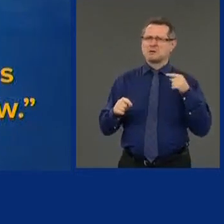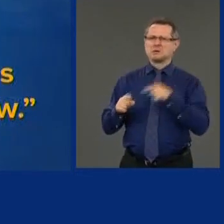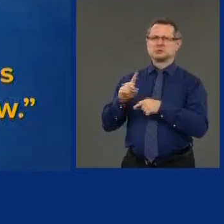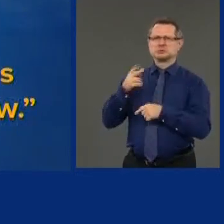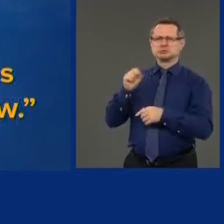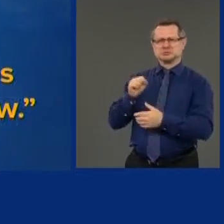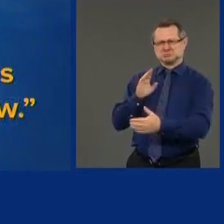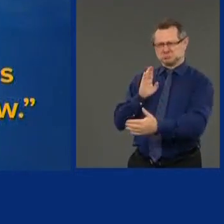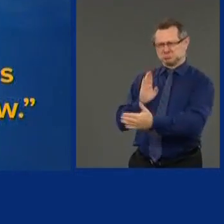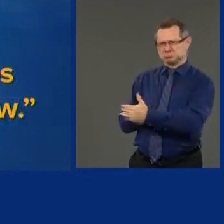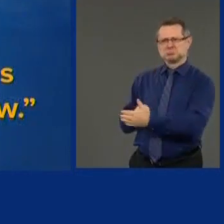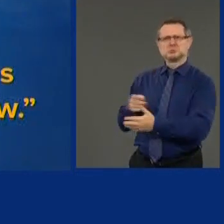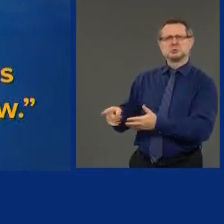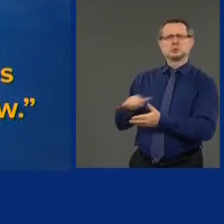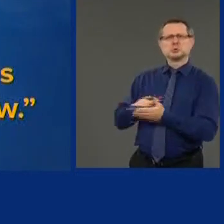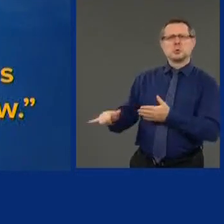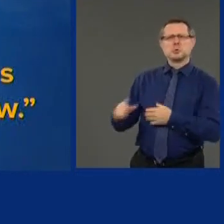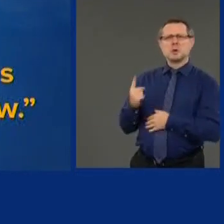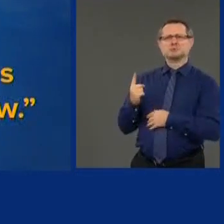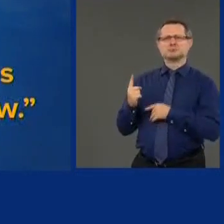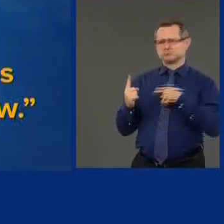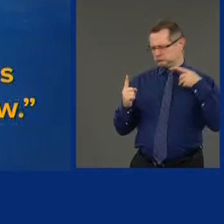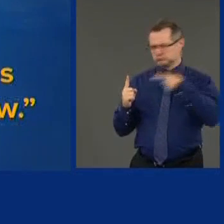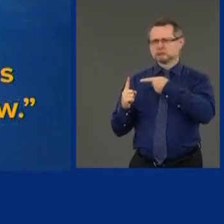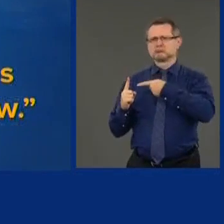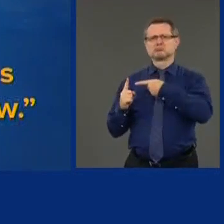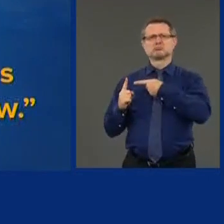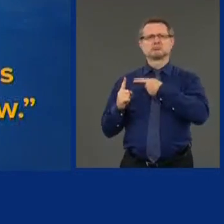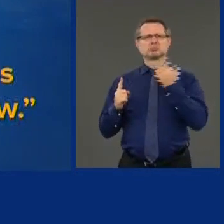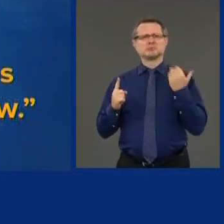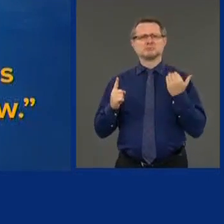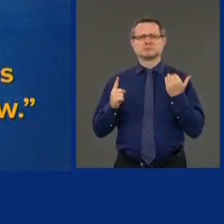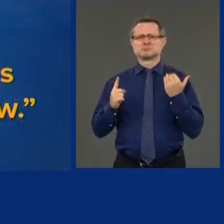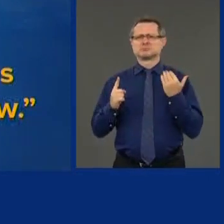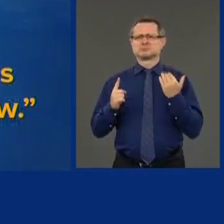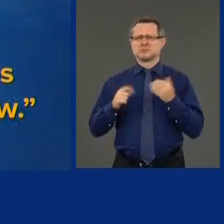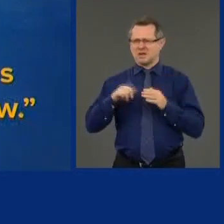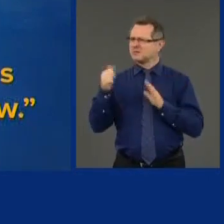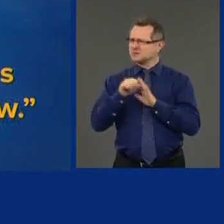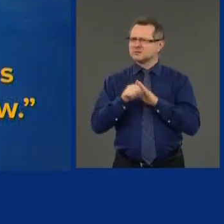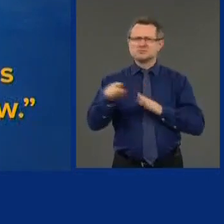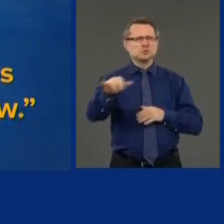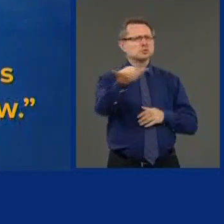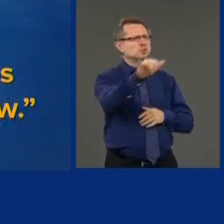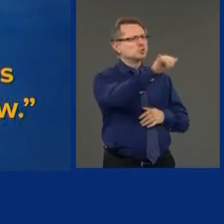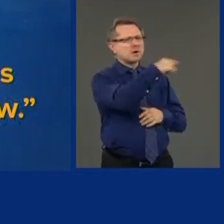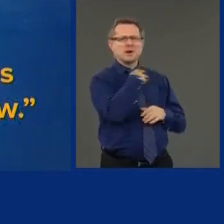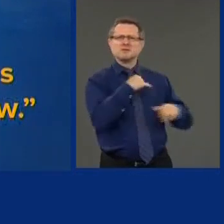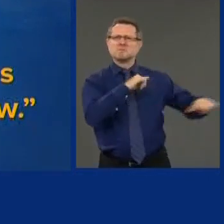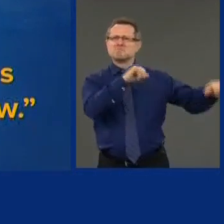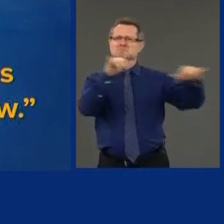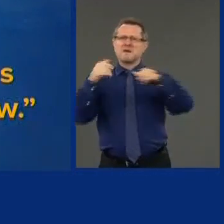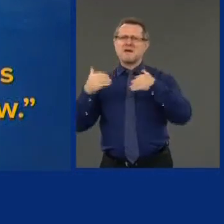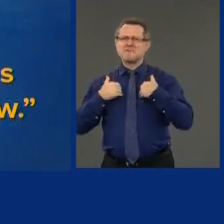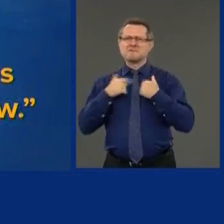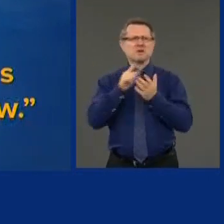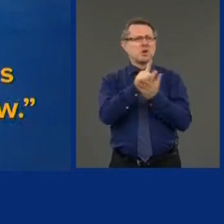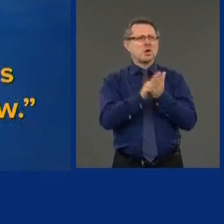against New York because there were other states that had also passed the Green Light Law.